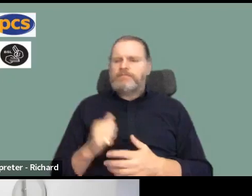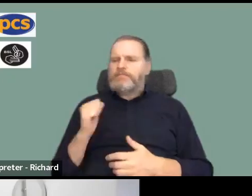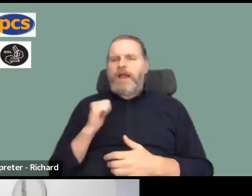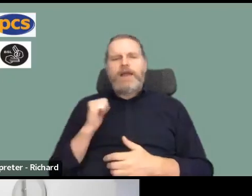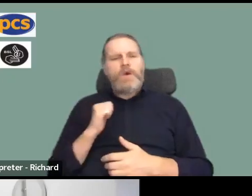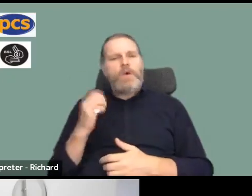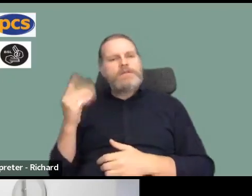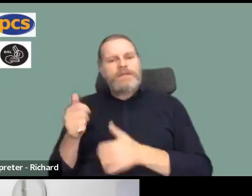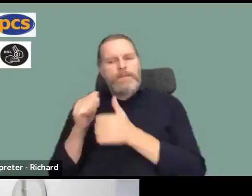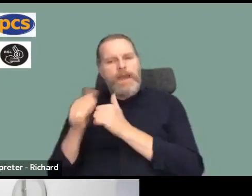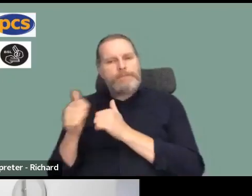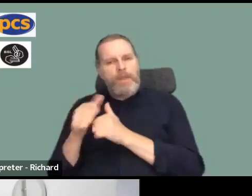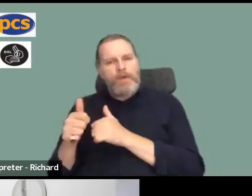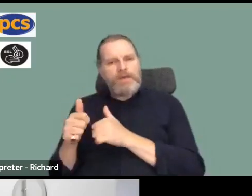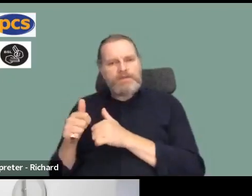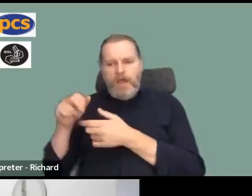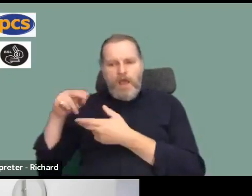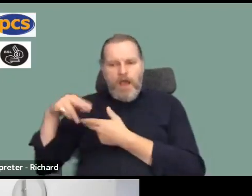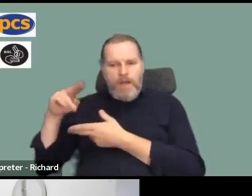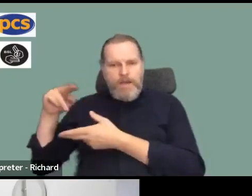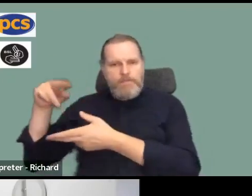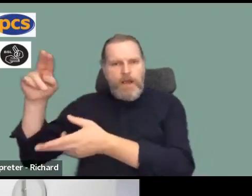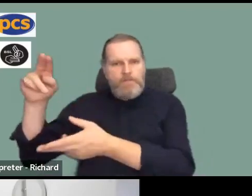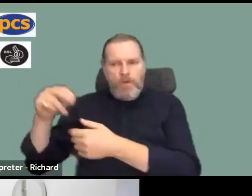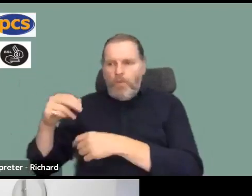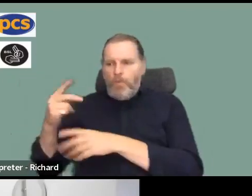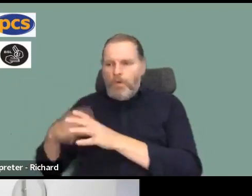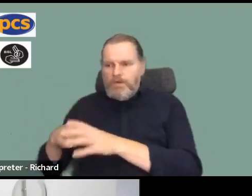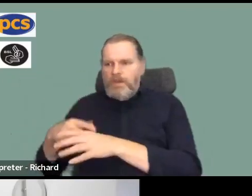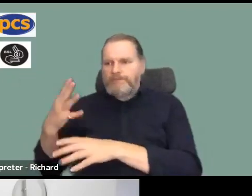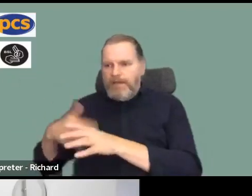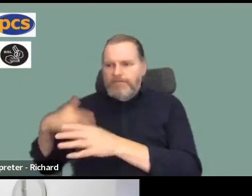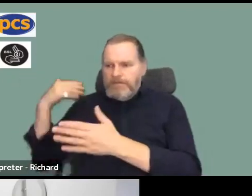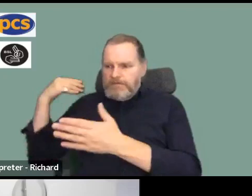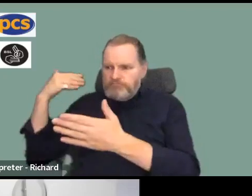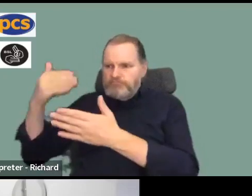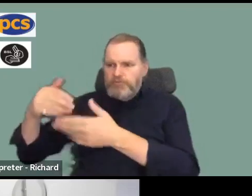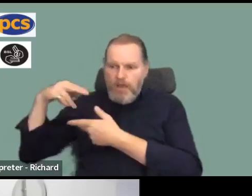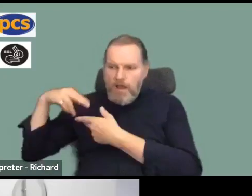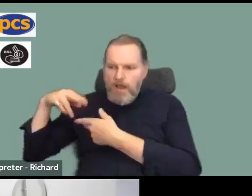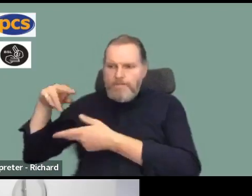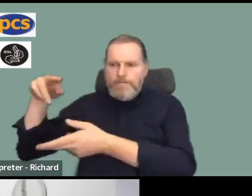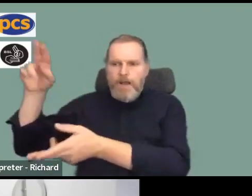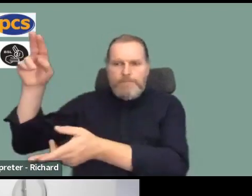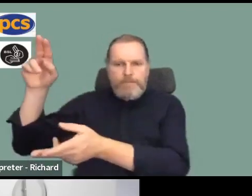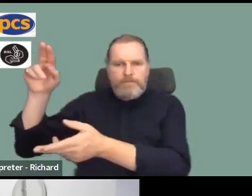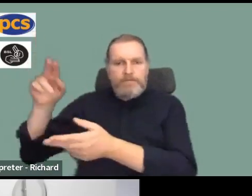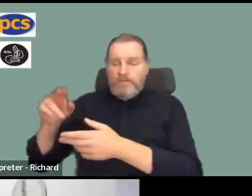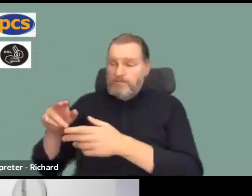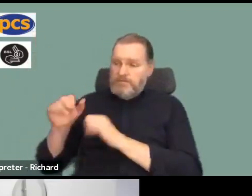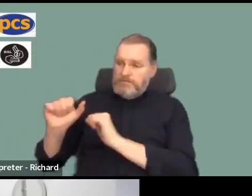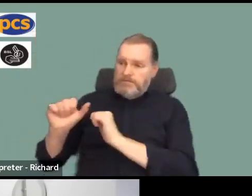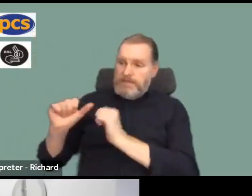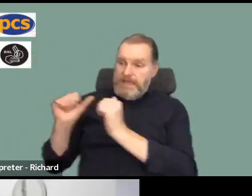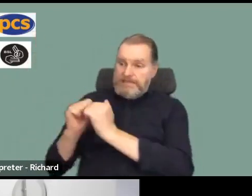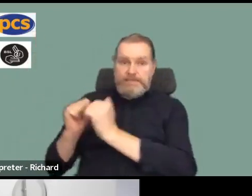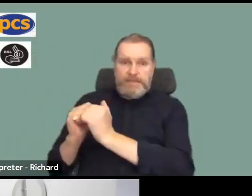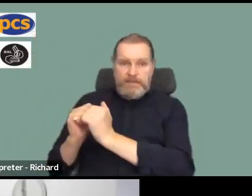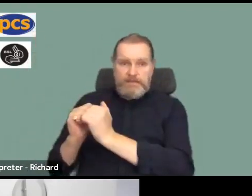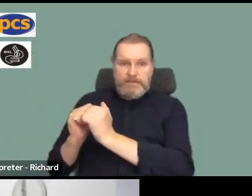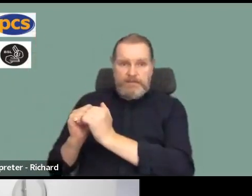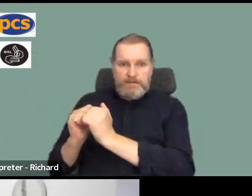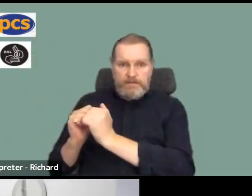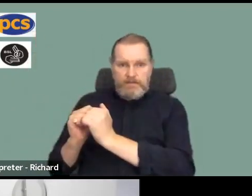awards. So the simplest way I'd put it is, any multi-year deal that has been done with this union over the past few years, when it was done,